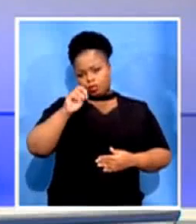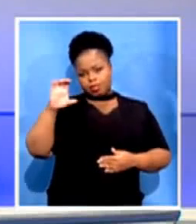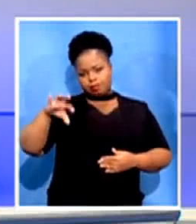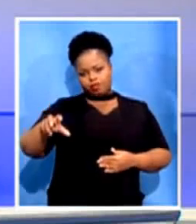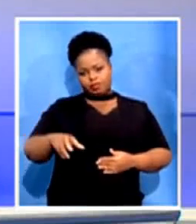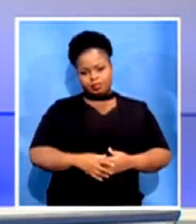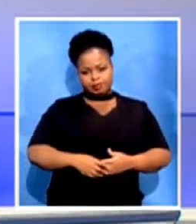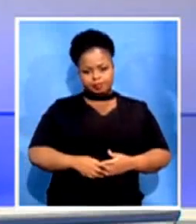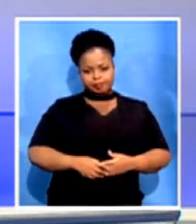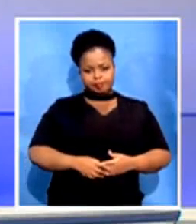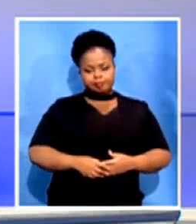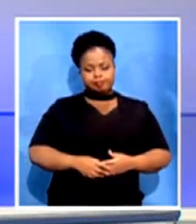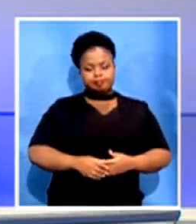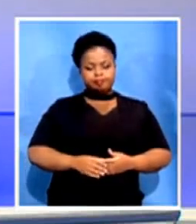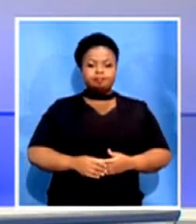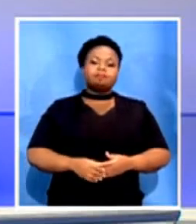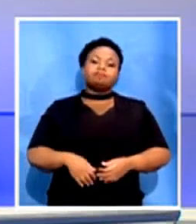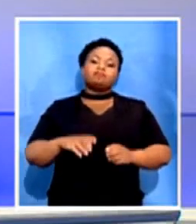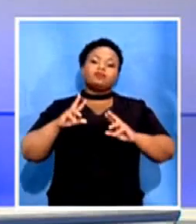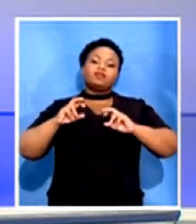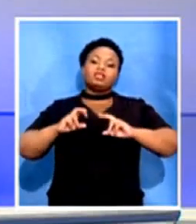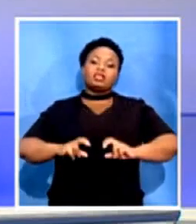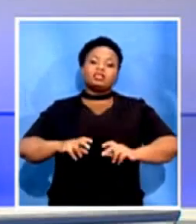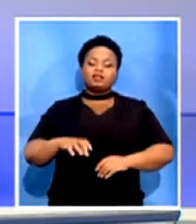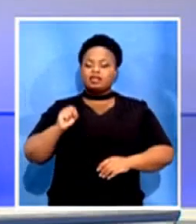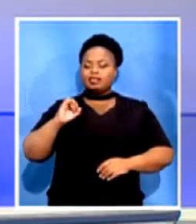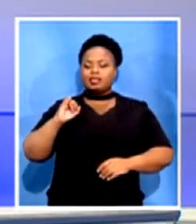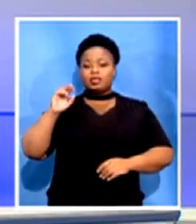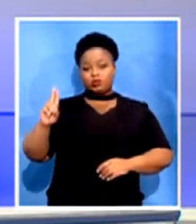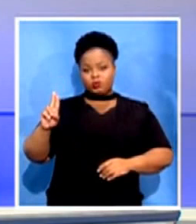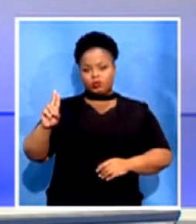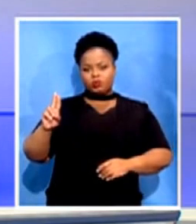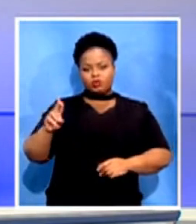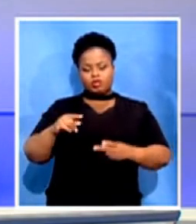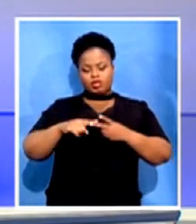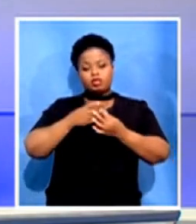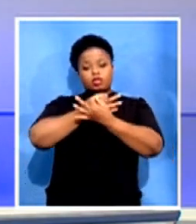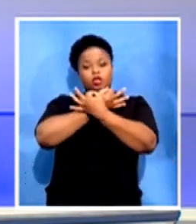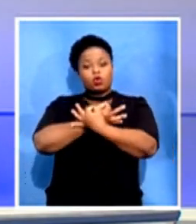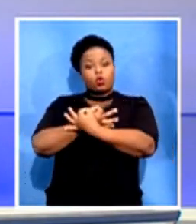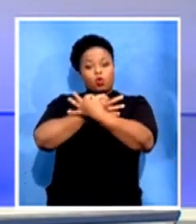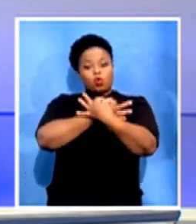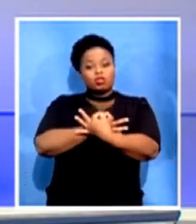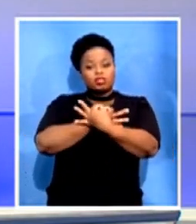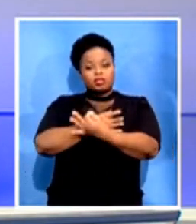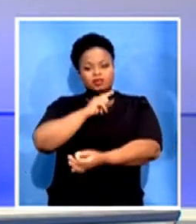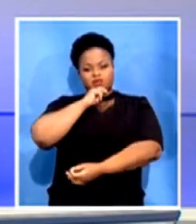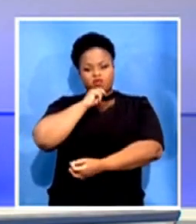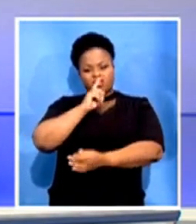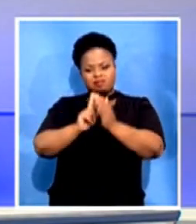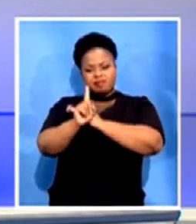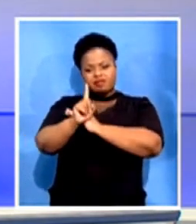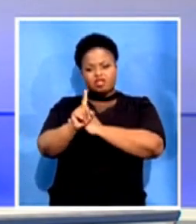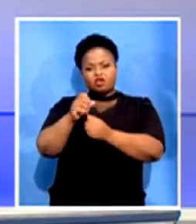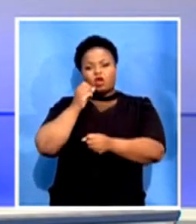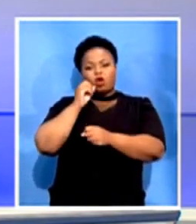Our investigators from the Special Investigating Unit and the Hawks will this morning raid the offices of the Matosana local municipality